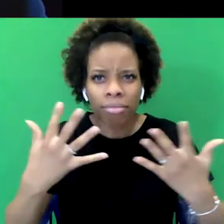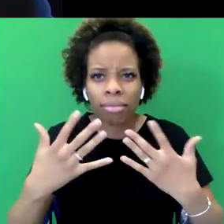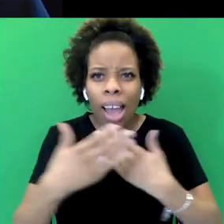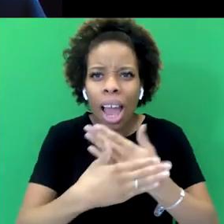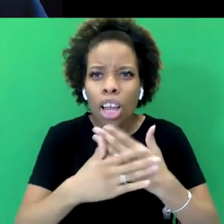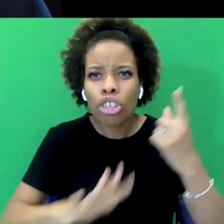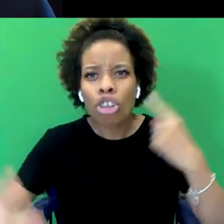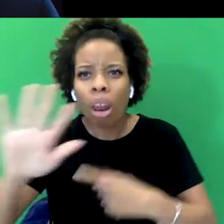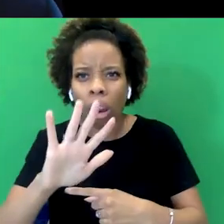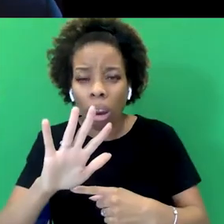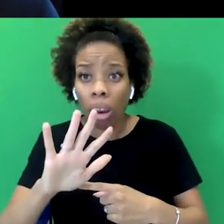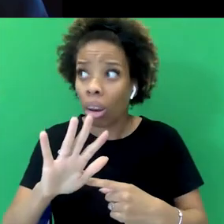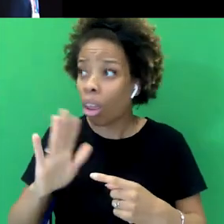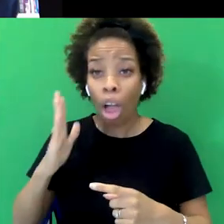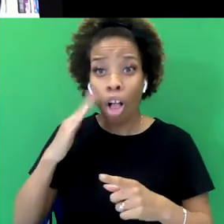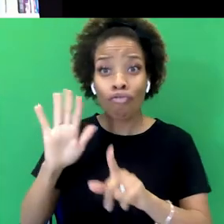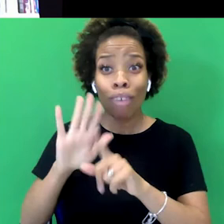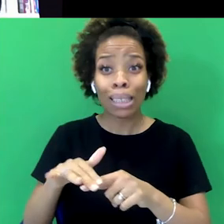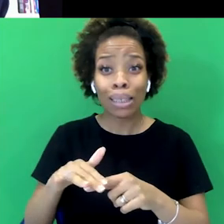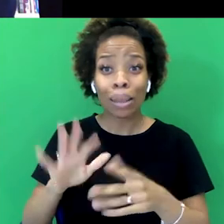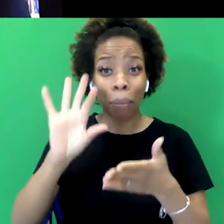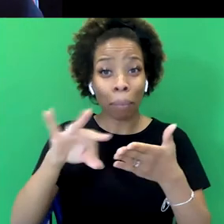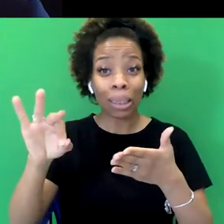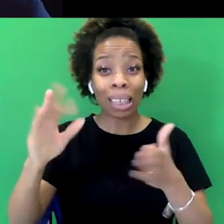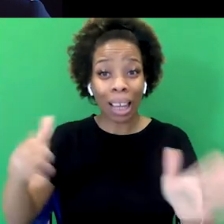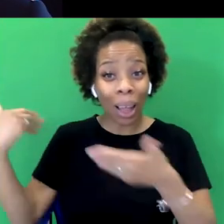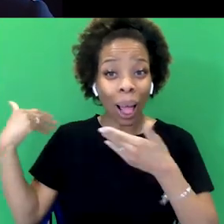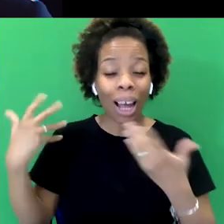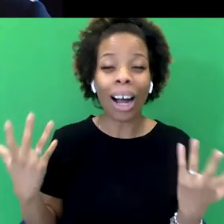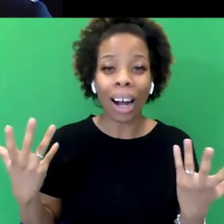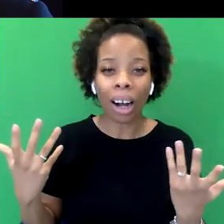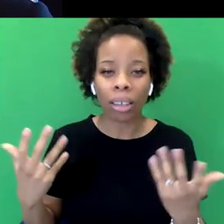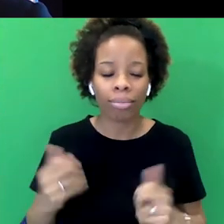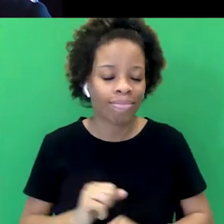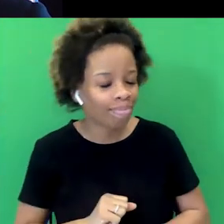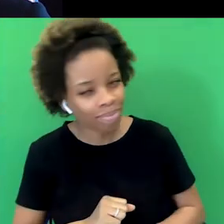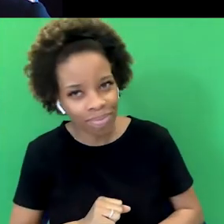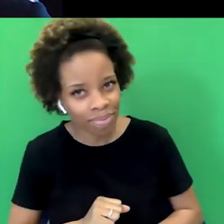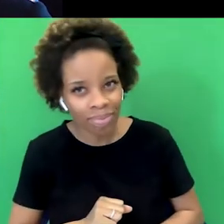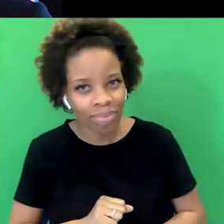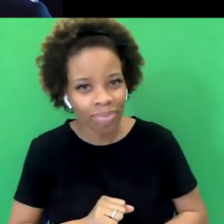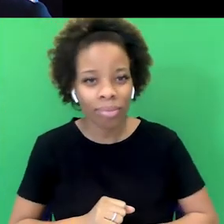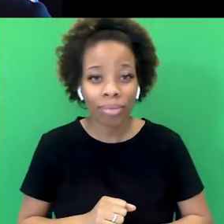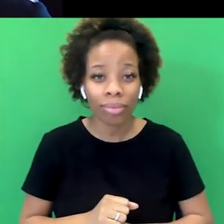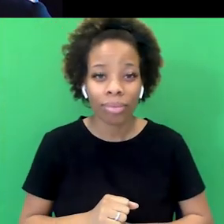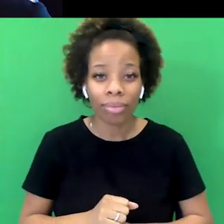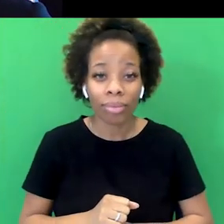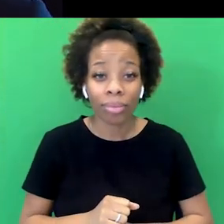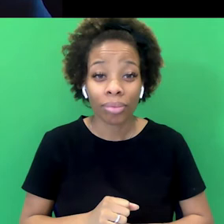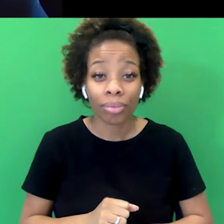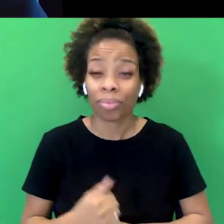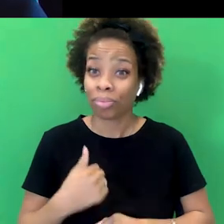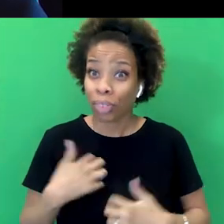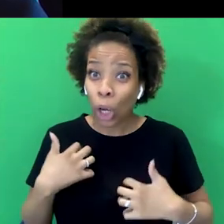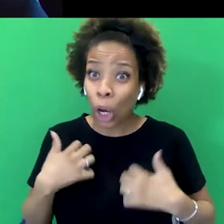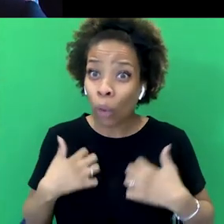So racism's over. There we go. Yeah, well, this is something that I look forward to, to racism being over. I'm